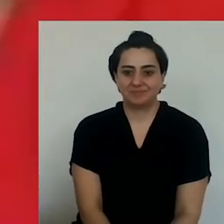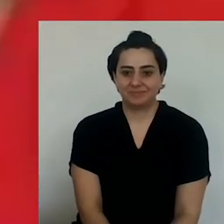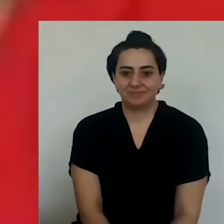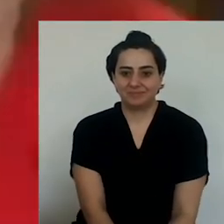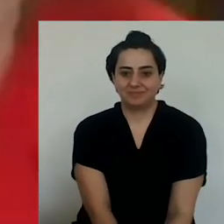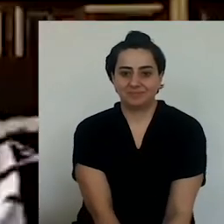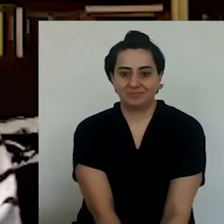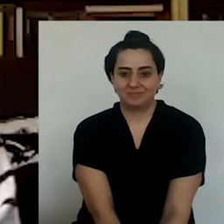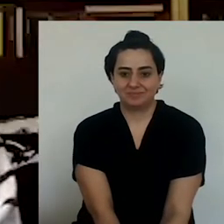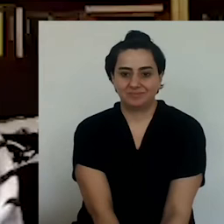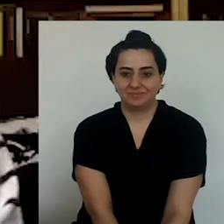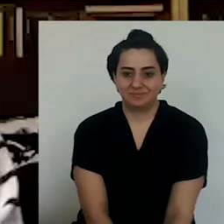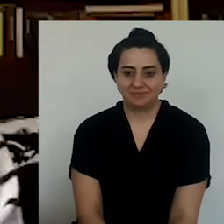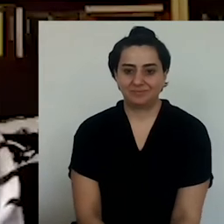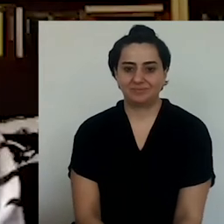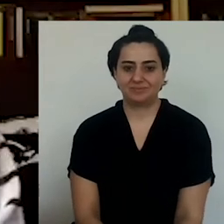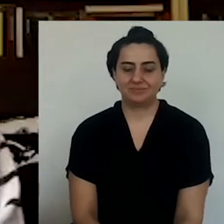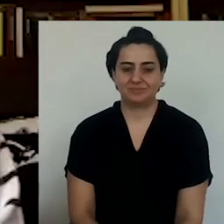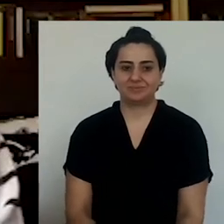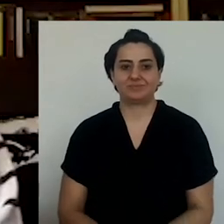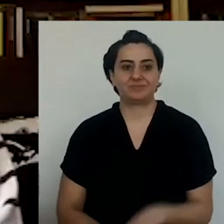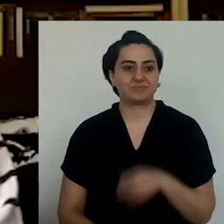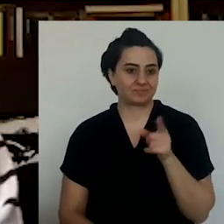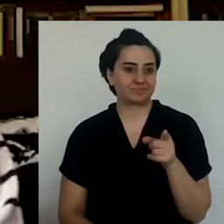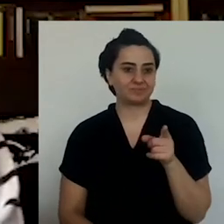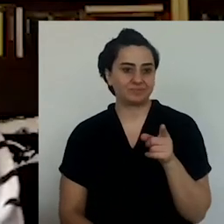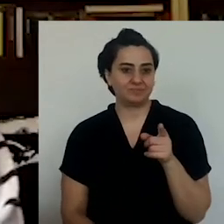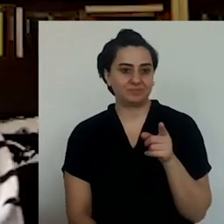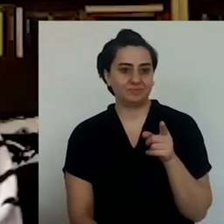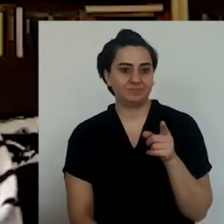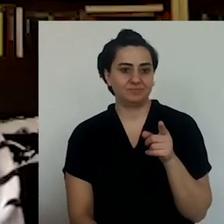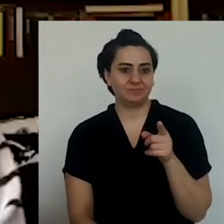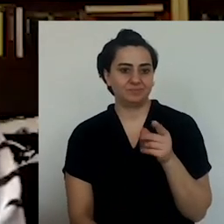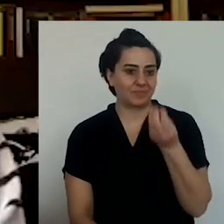another 30 minutes